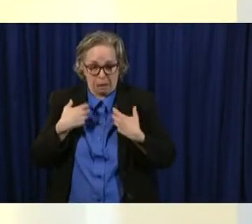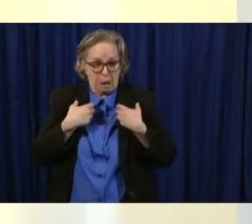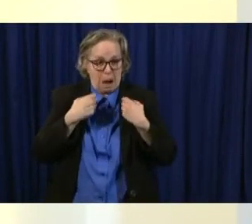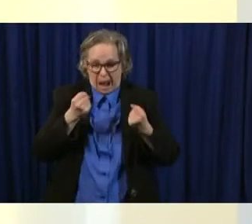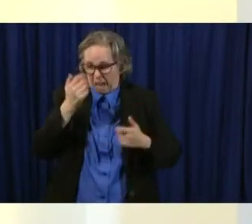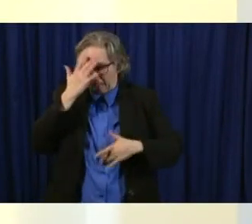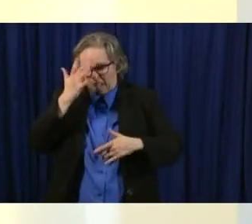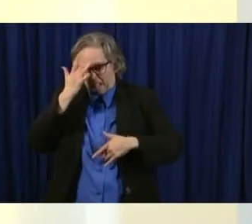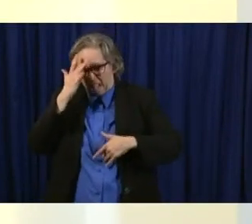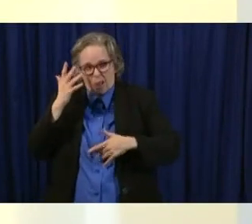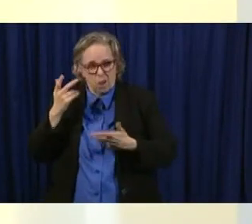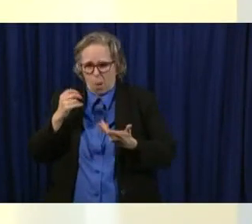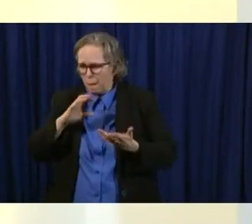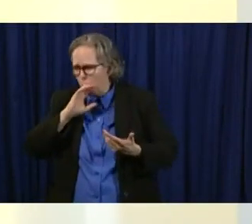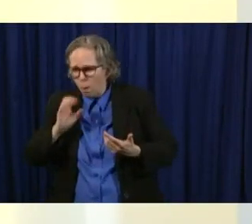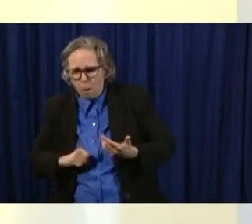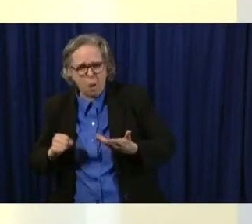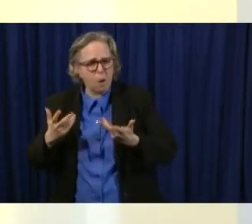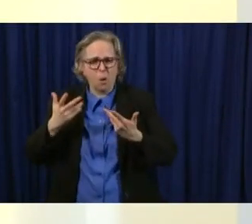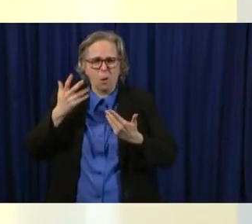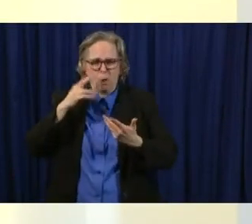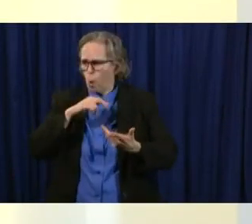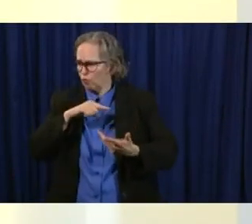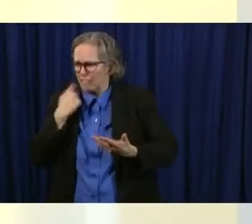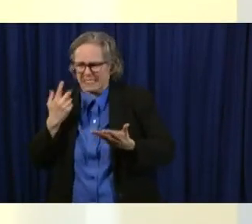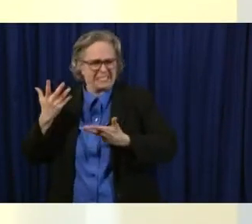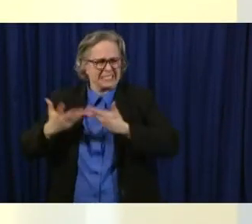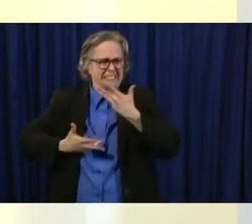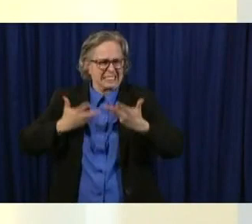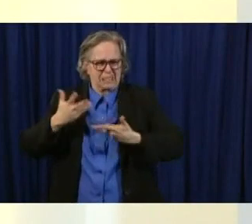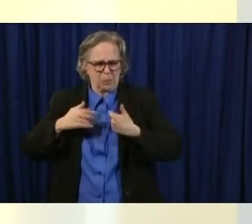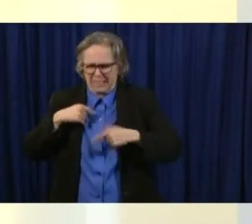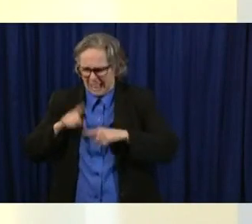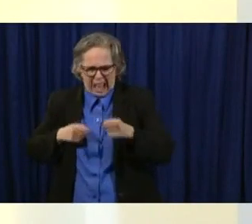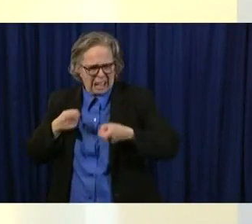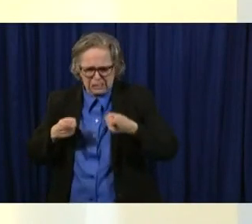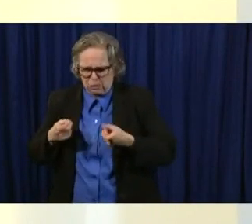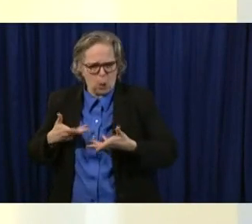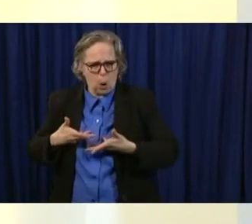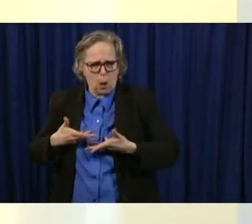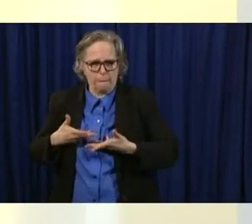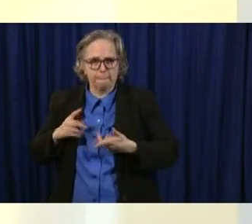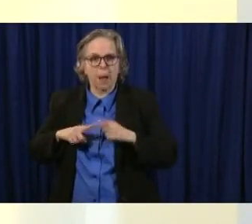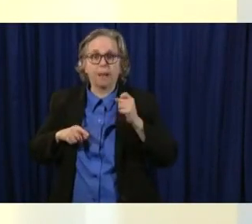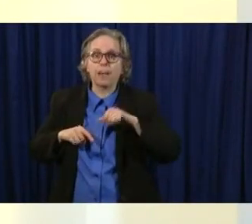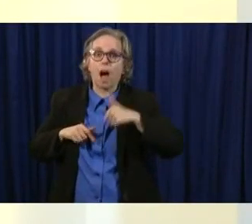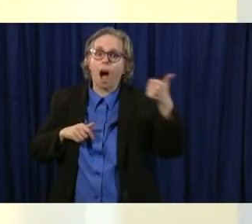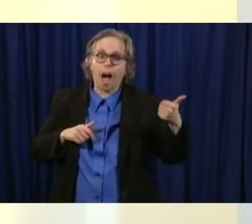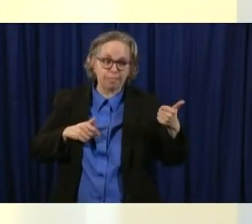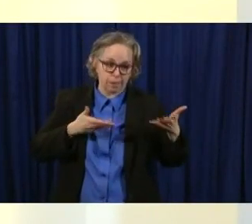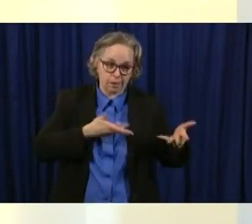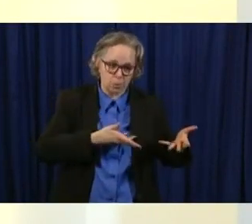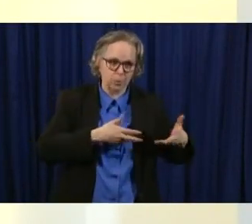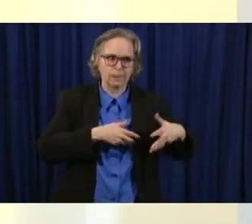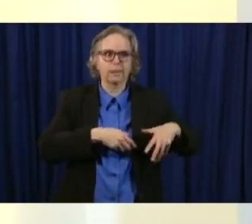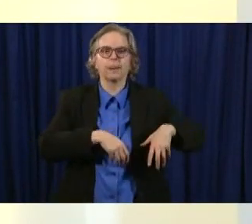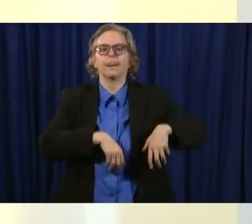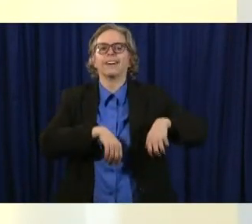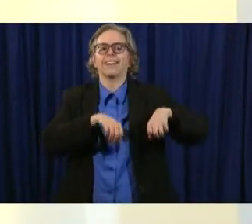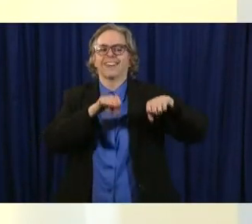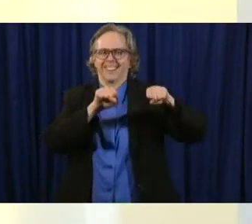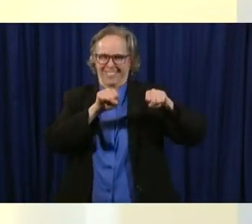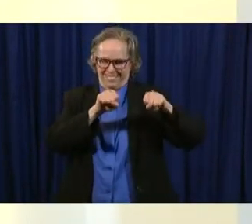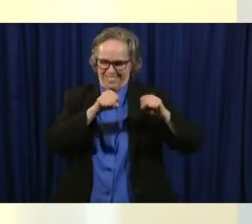have other diseases as we're learning with this virus. But then I have to think about you in the context of your